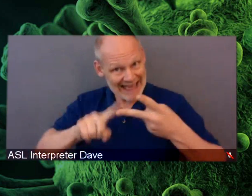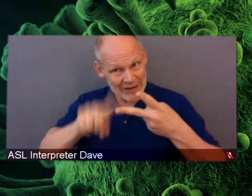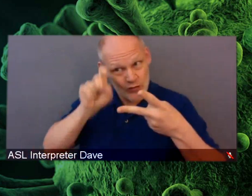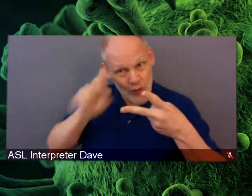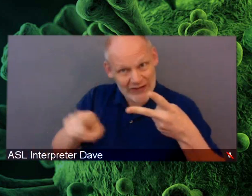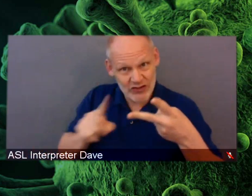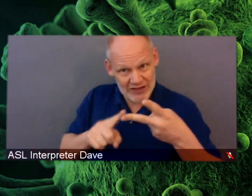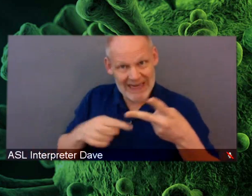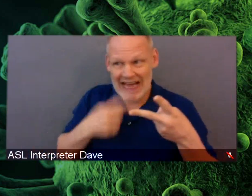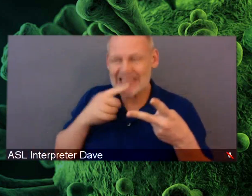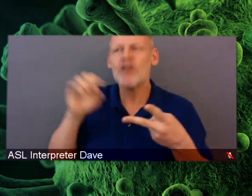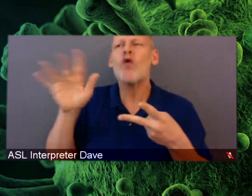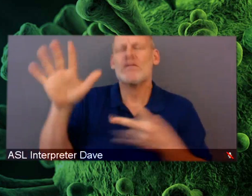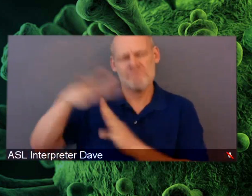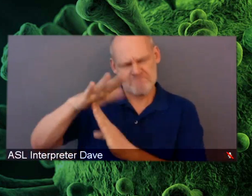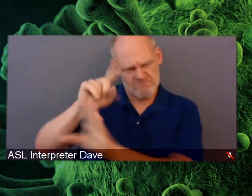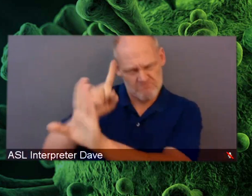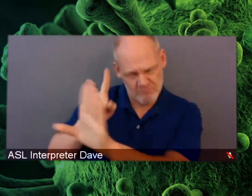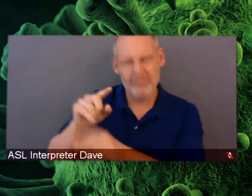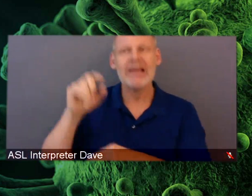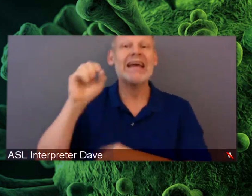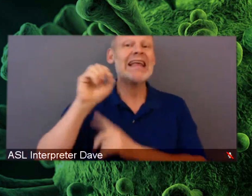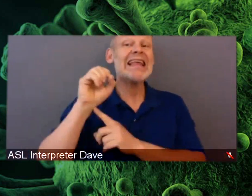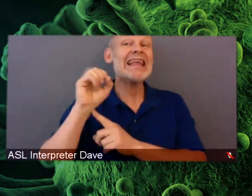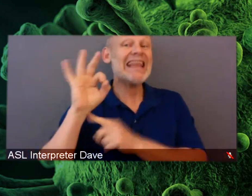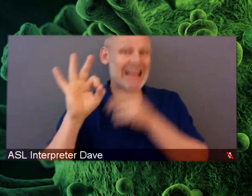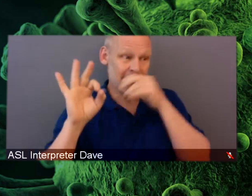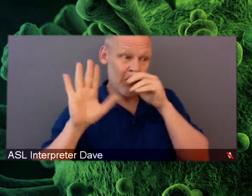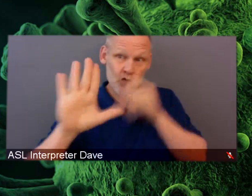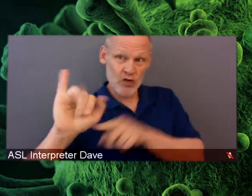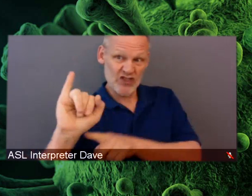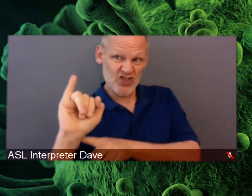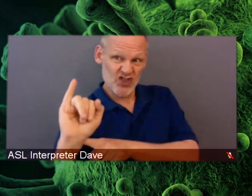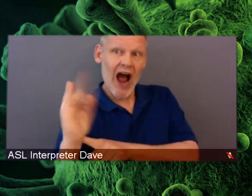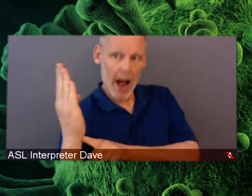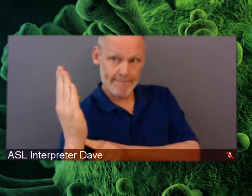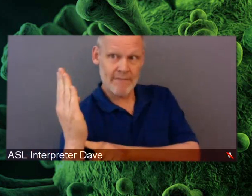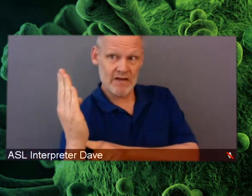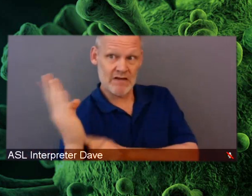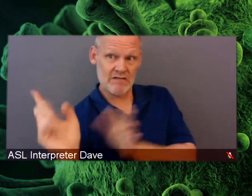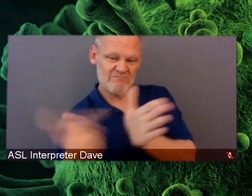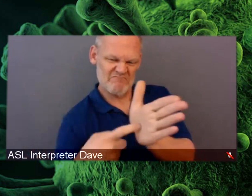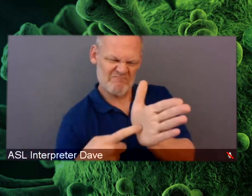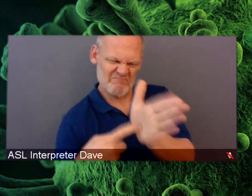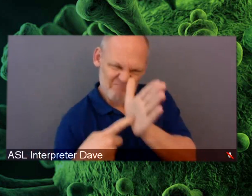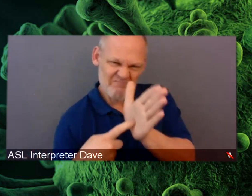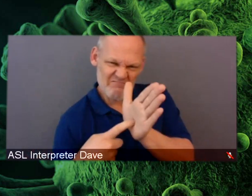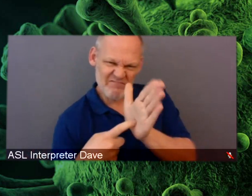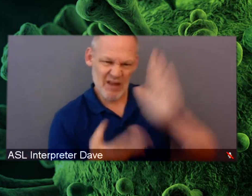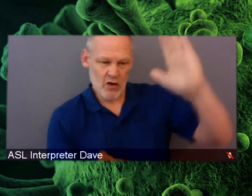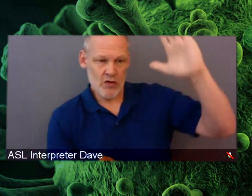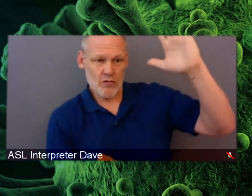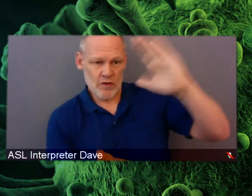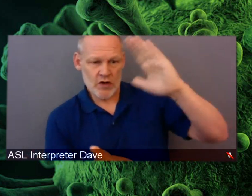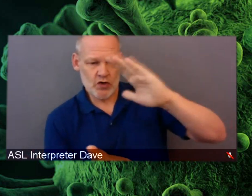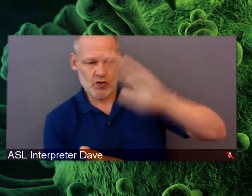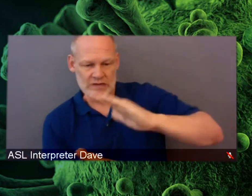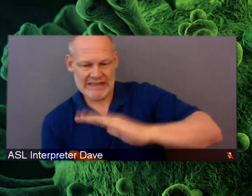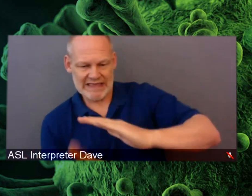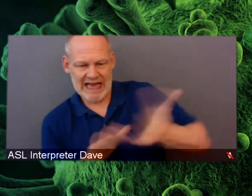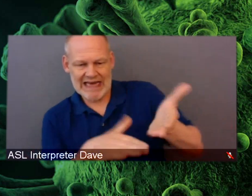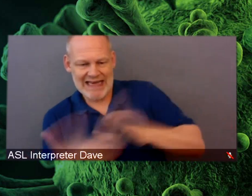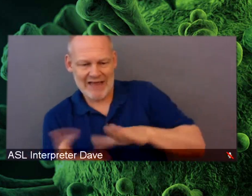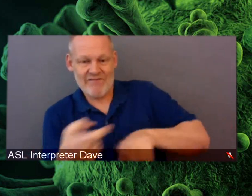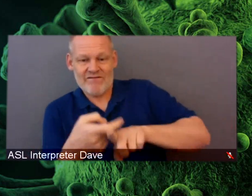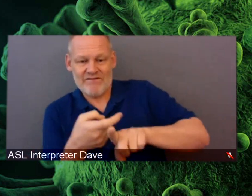it if you absolutely, if your job depended on reducing cancer death by 5%, what would you